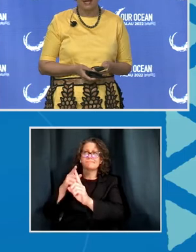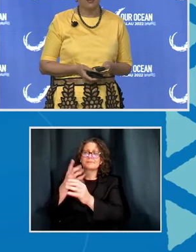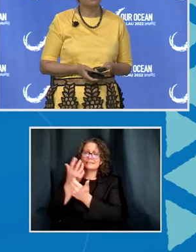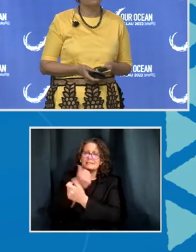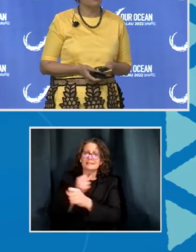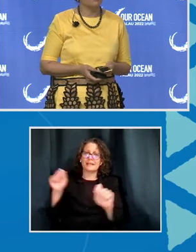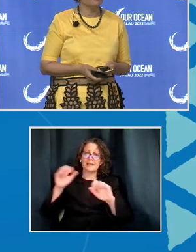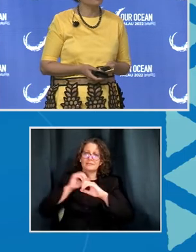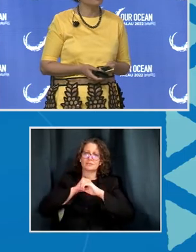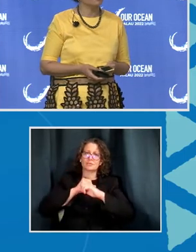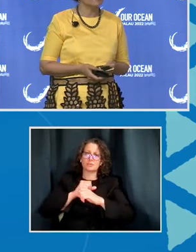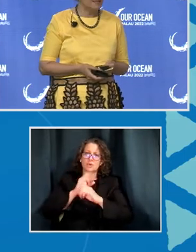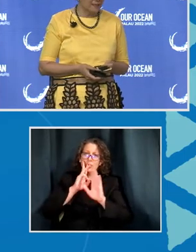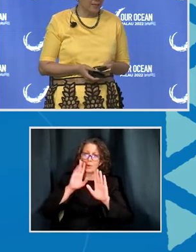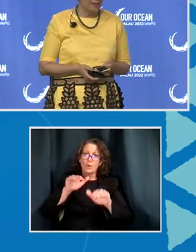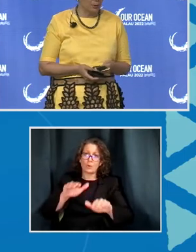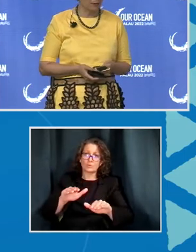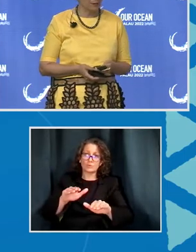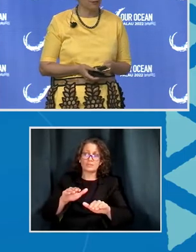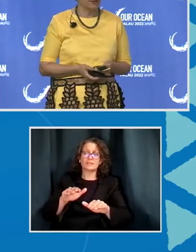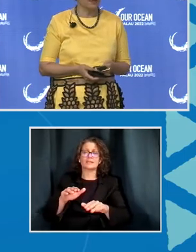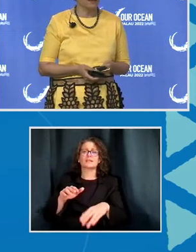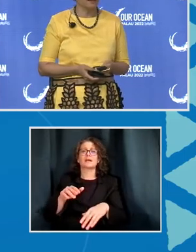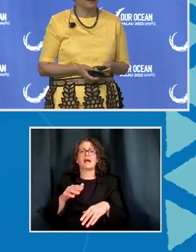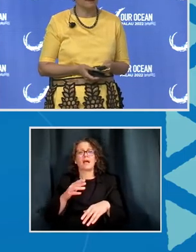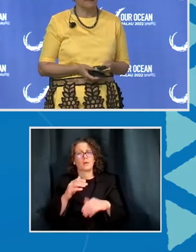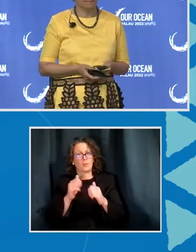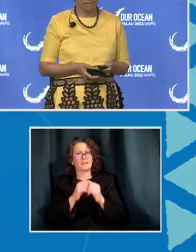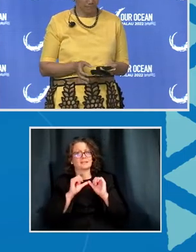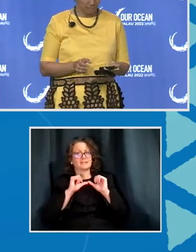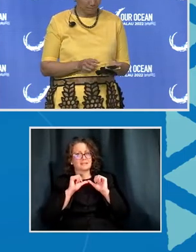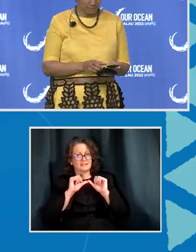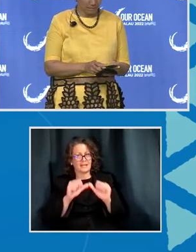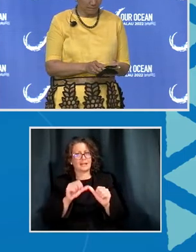characterized by sustainable fisheries.